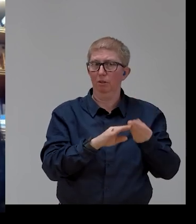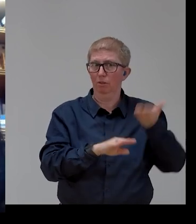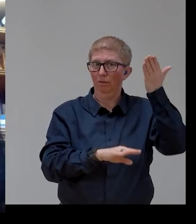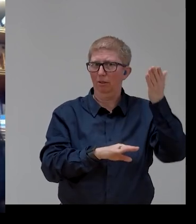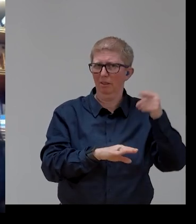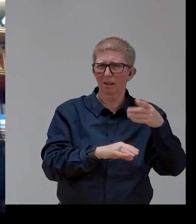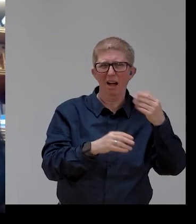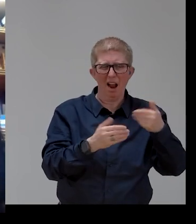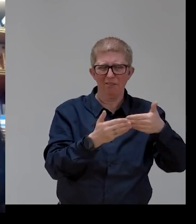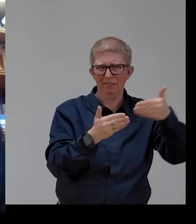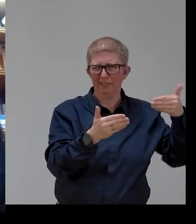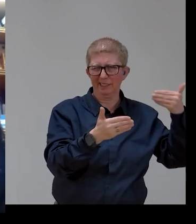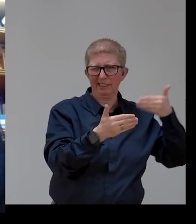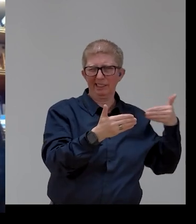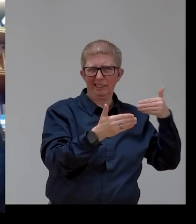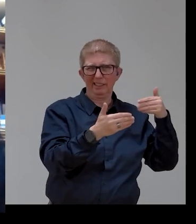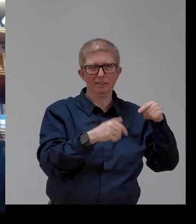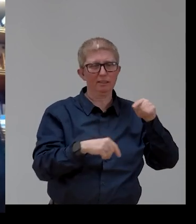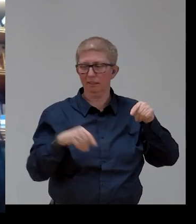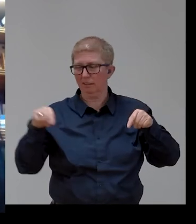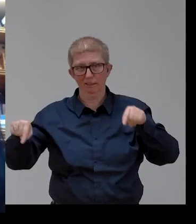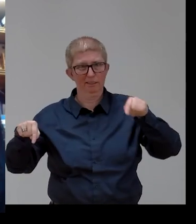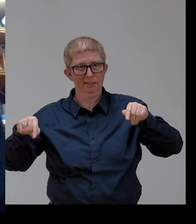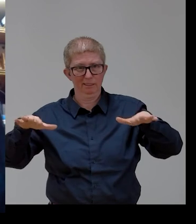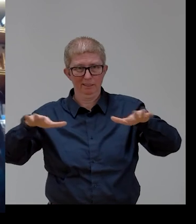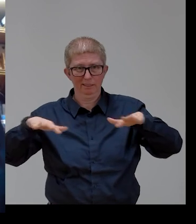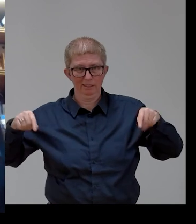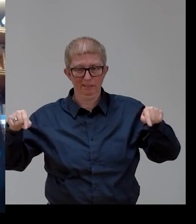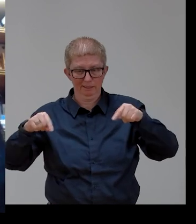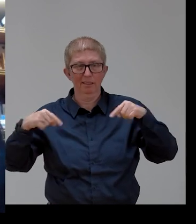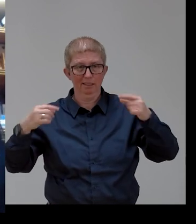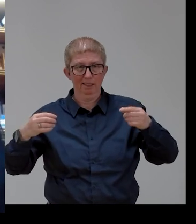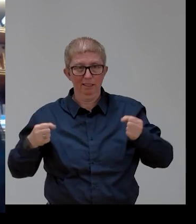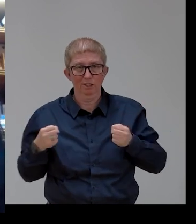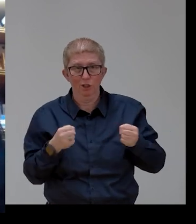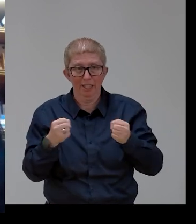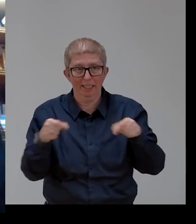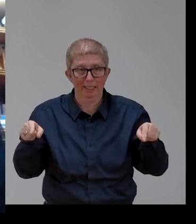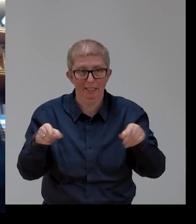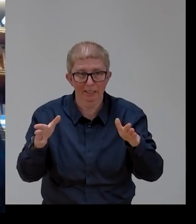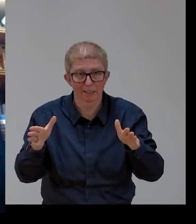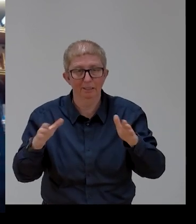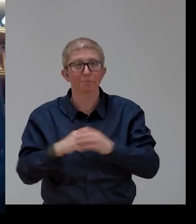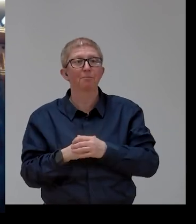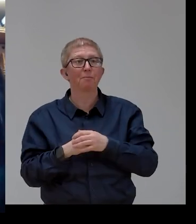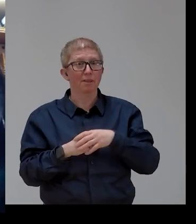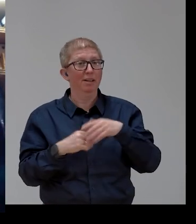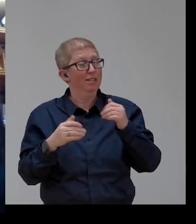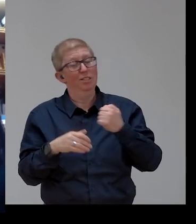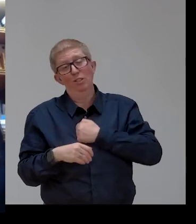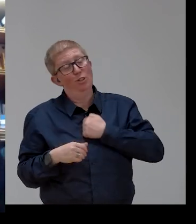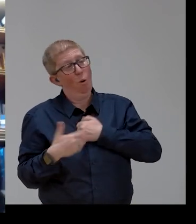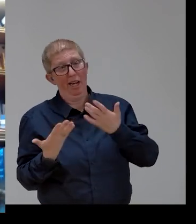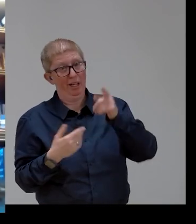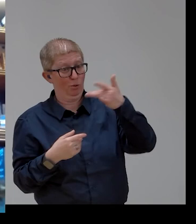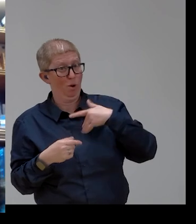working in both areas in the new strategy. Look, sorry, you asked me one of my favourite questions. I know, I know, I know. And